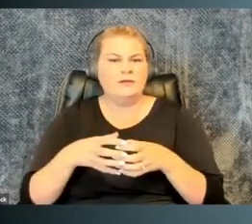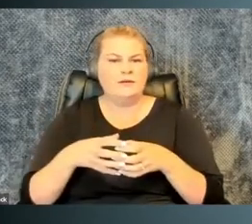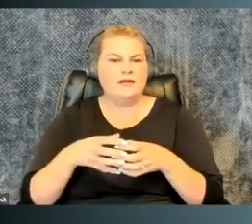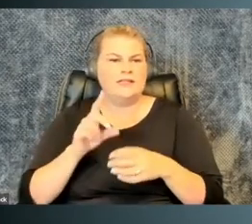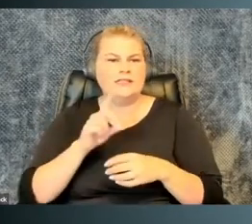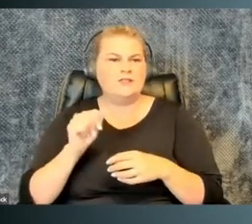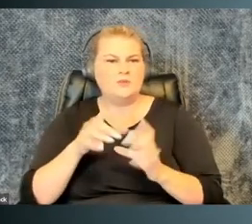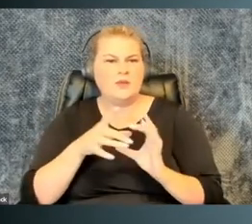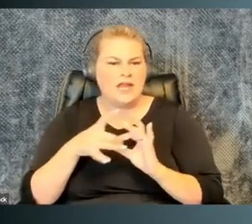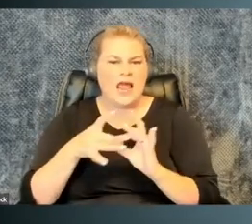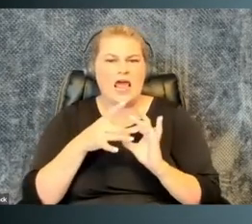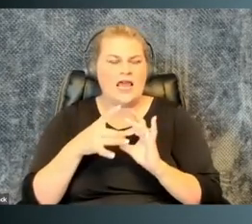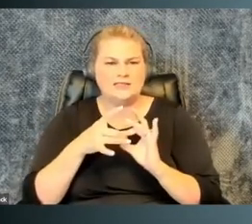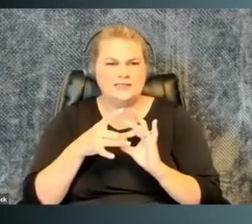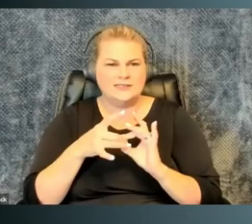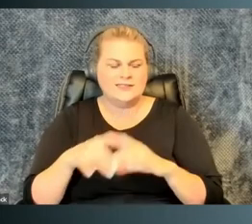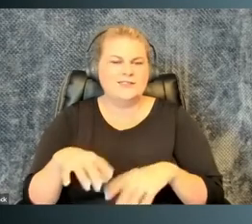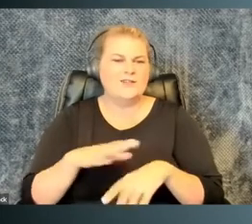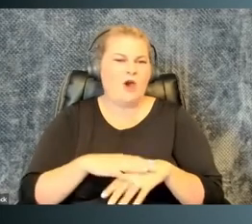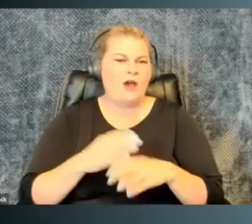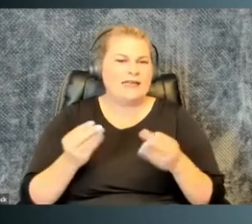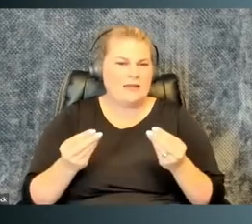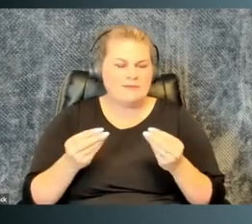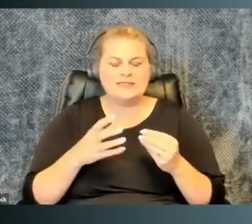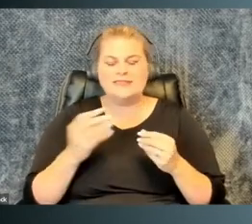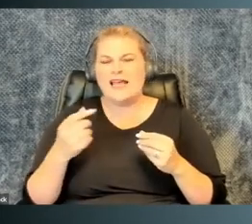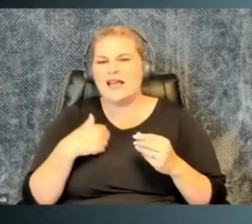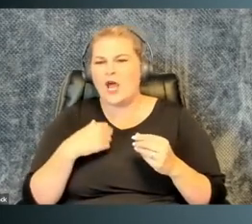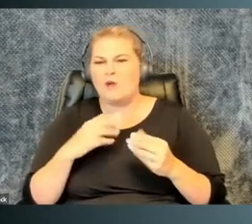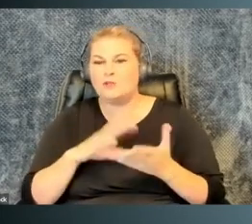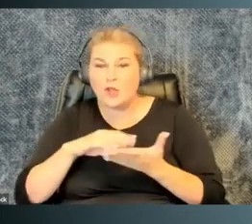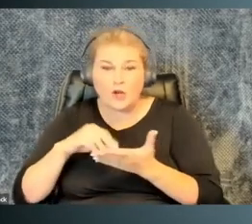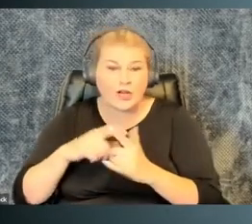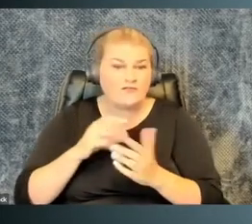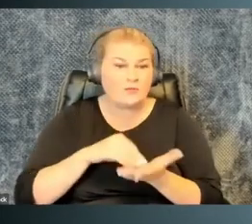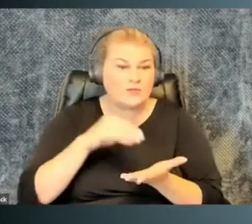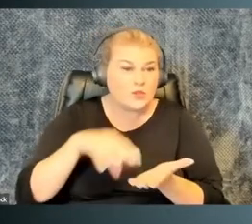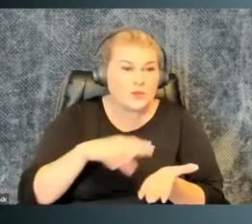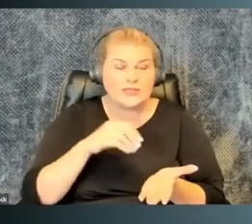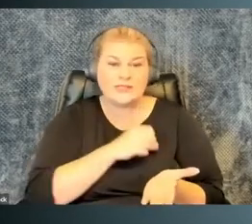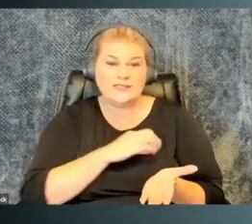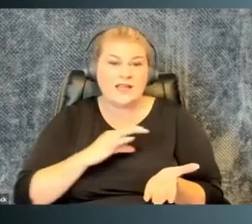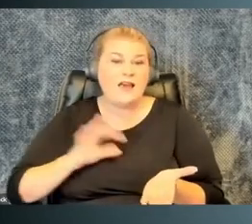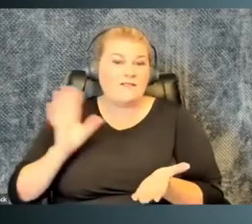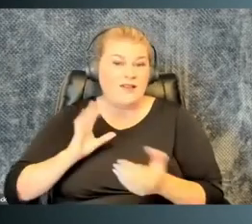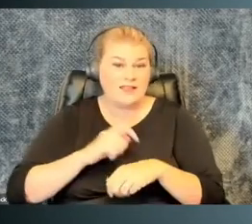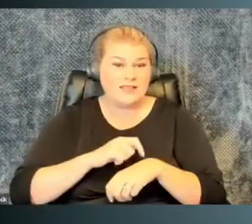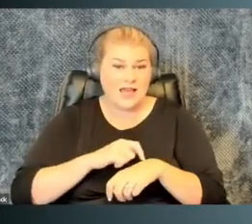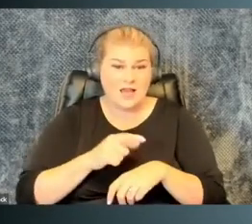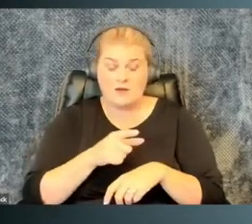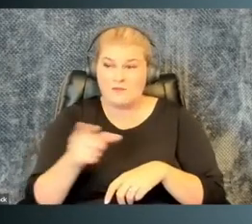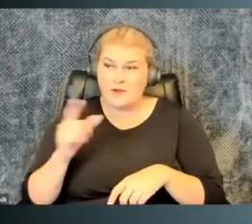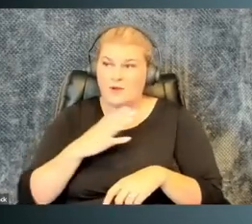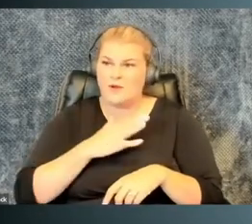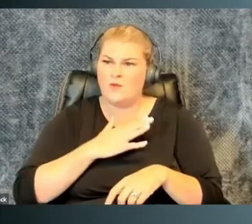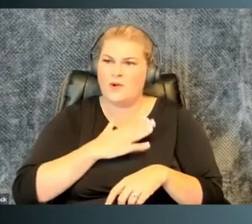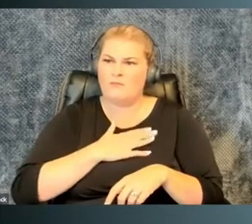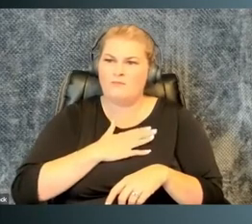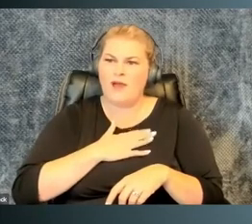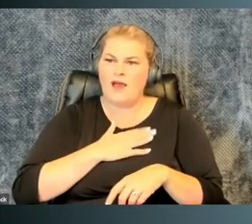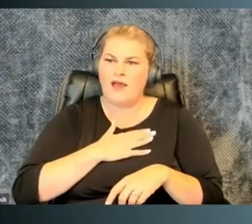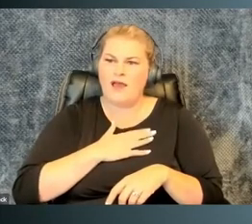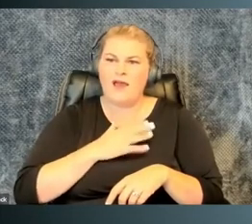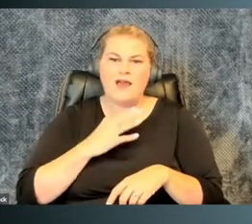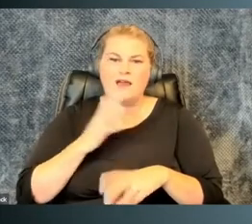With her and others, we formed this disability alliance and caucus on our campus. And I was learning from students and staff members at the